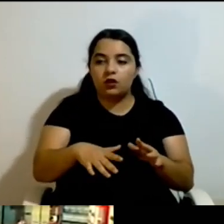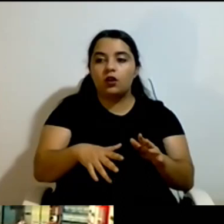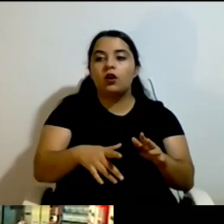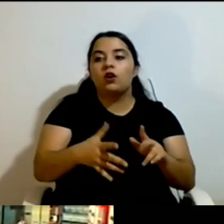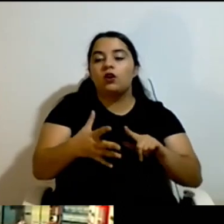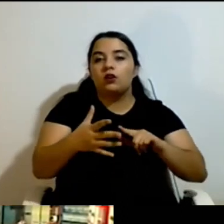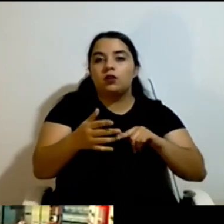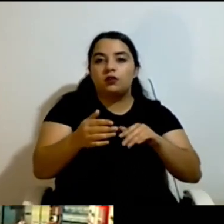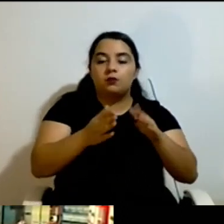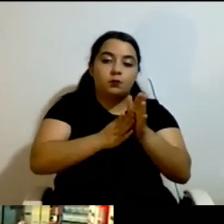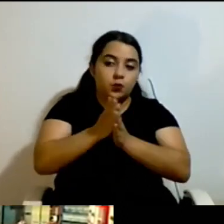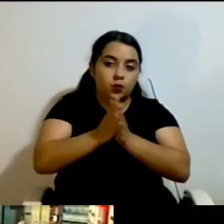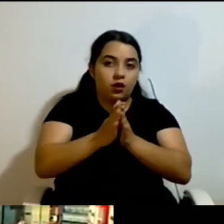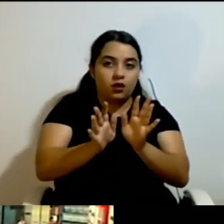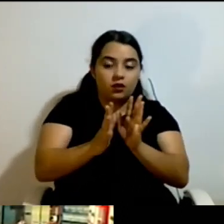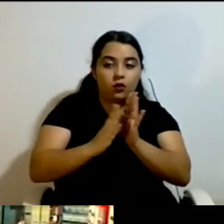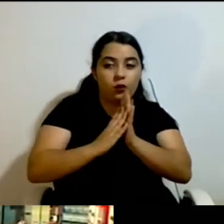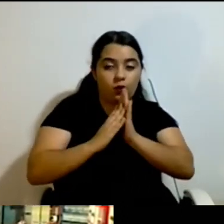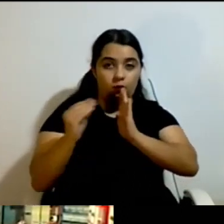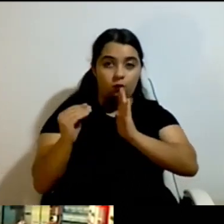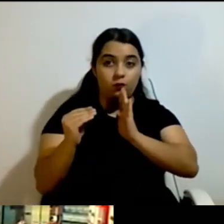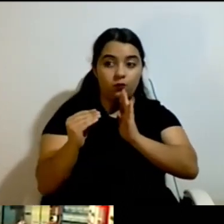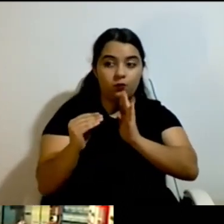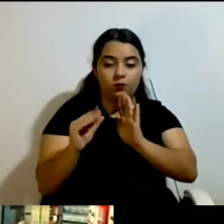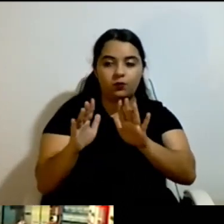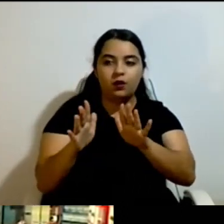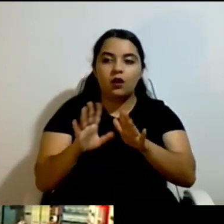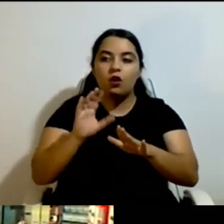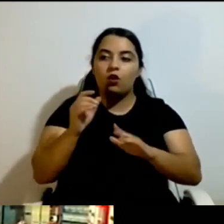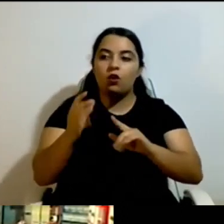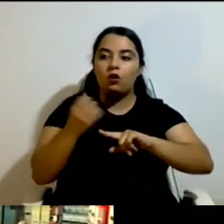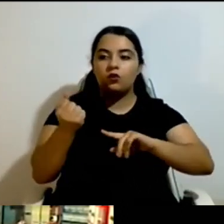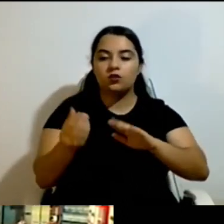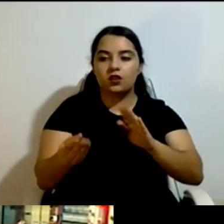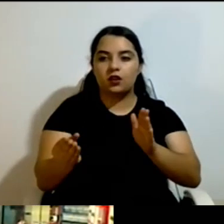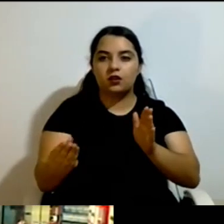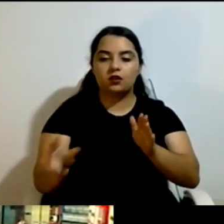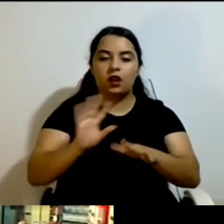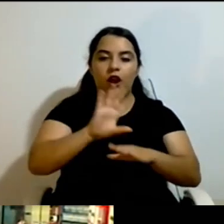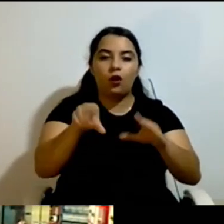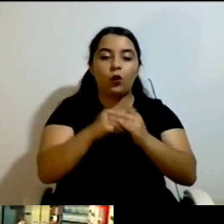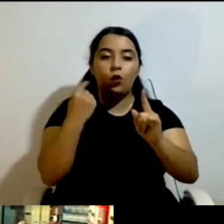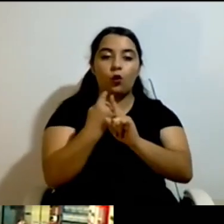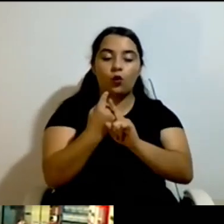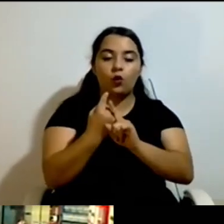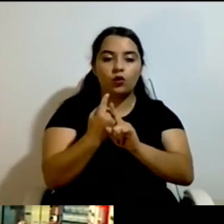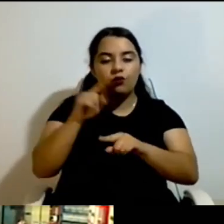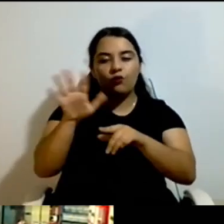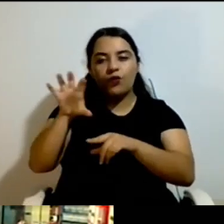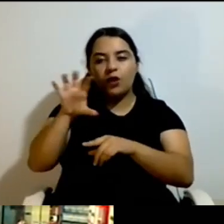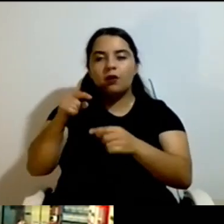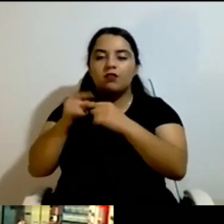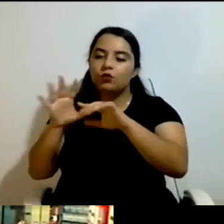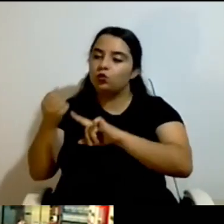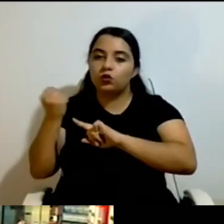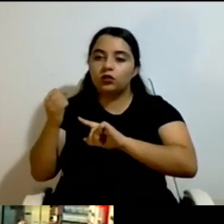reason. can, for instance, taking care of your parents when they are old, or of your children, or even the dog, and